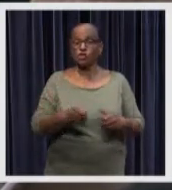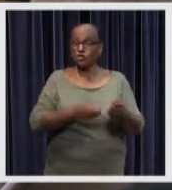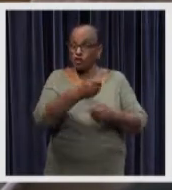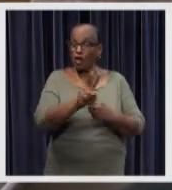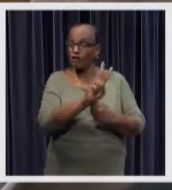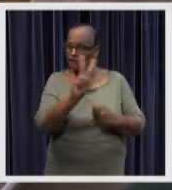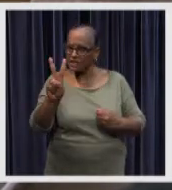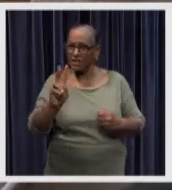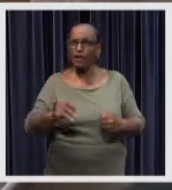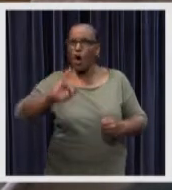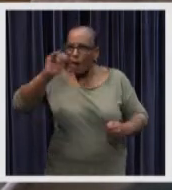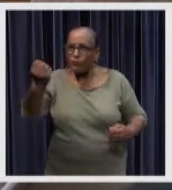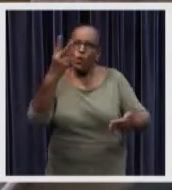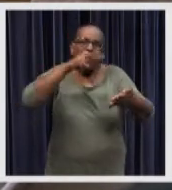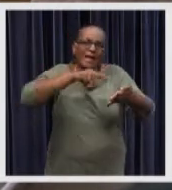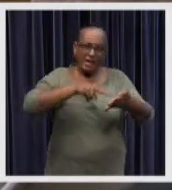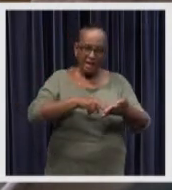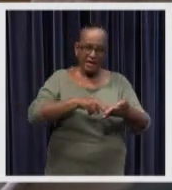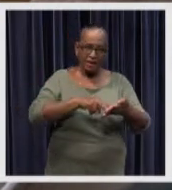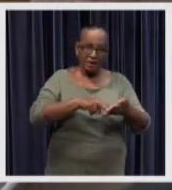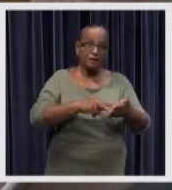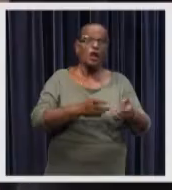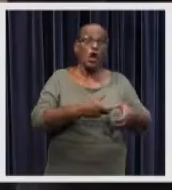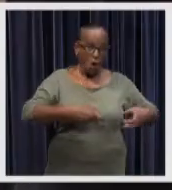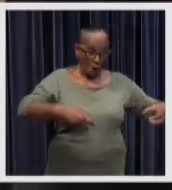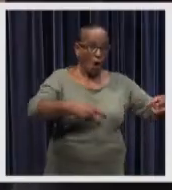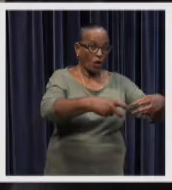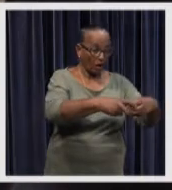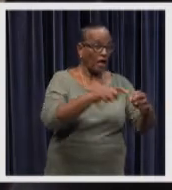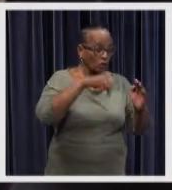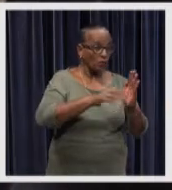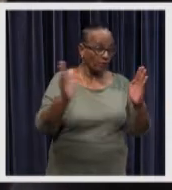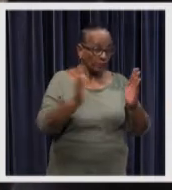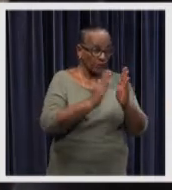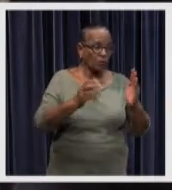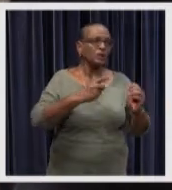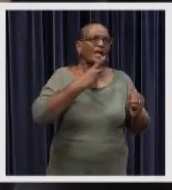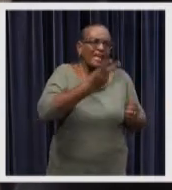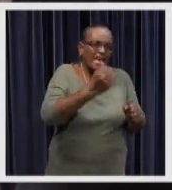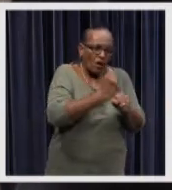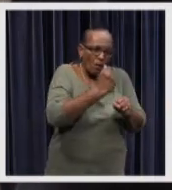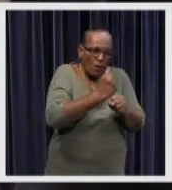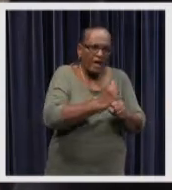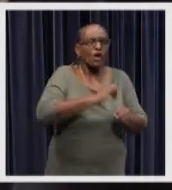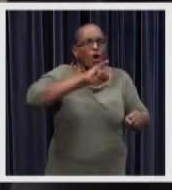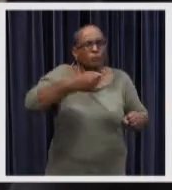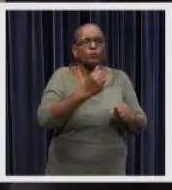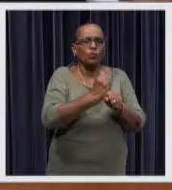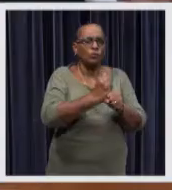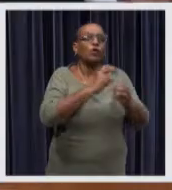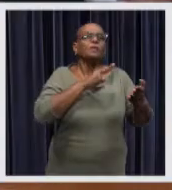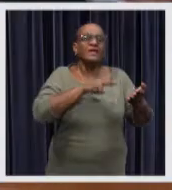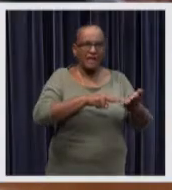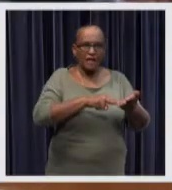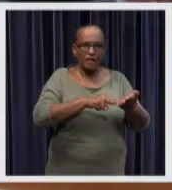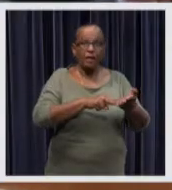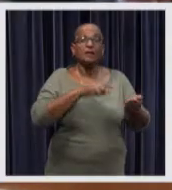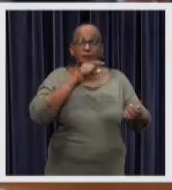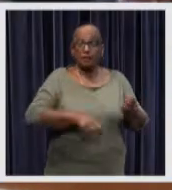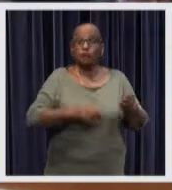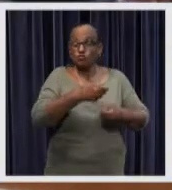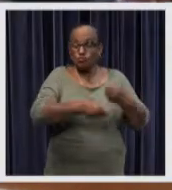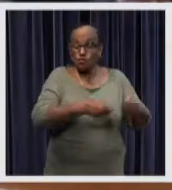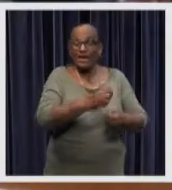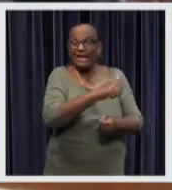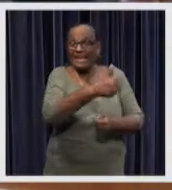sector the implementing body will intensify work in the coming period this